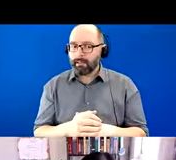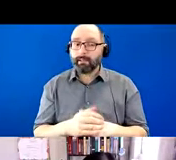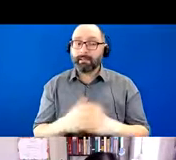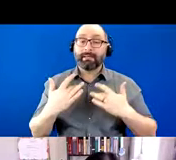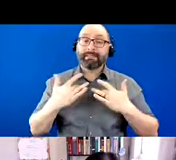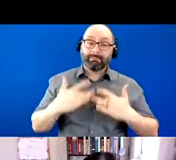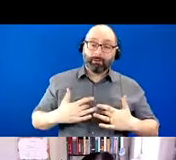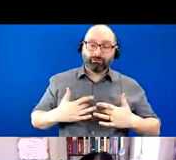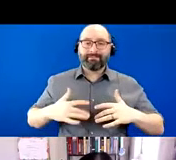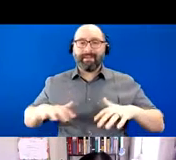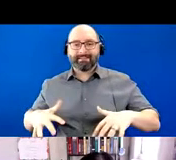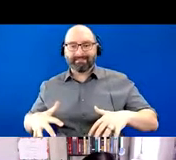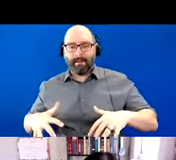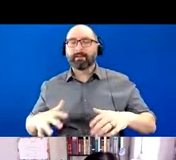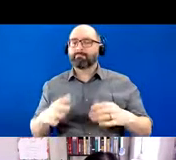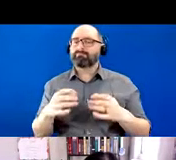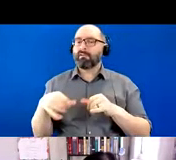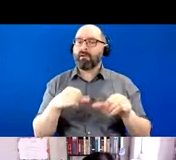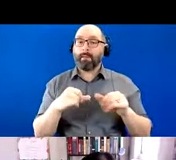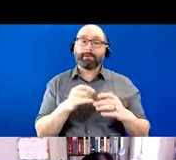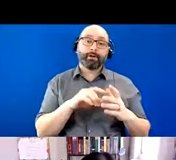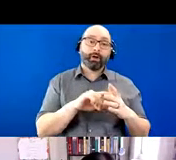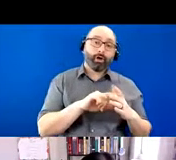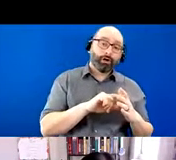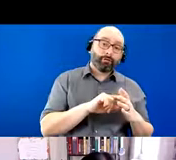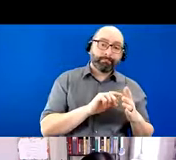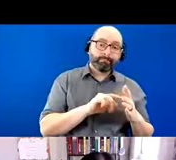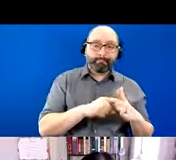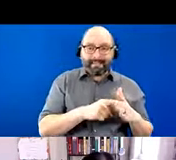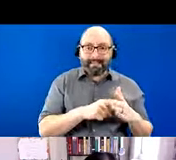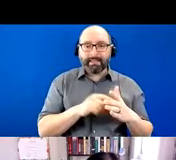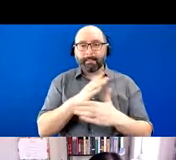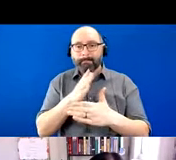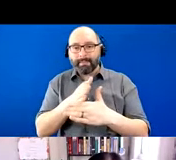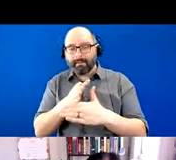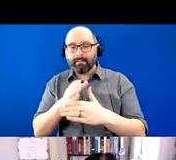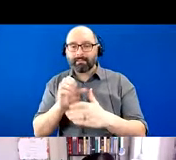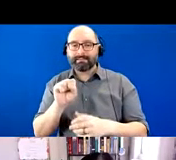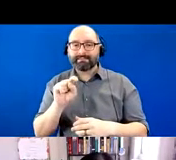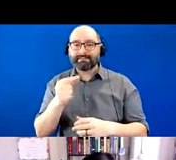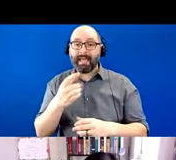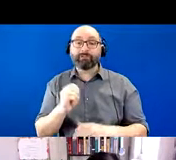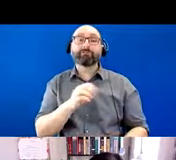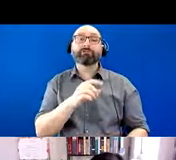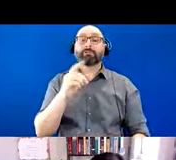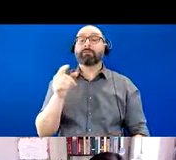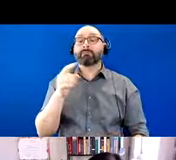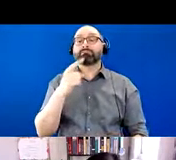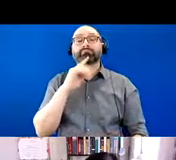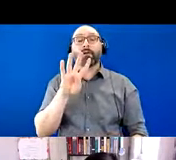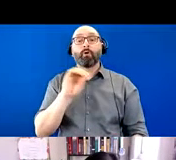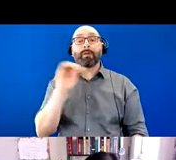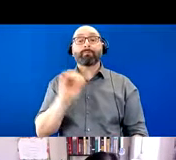and anxiety are very common in the early to middle stages. Experts estimate that 40% of people with